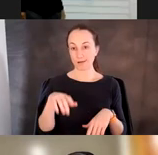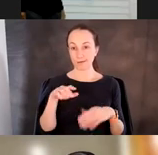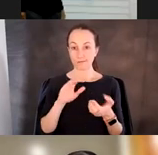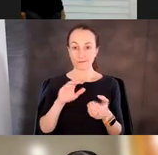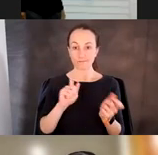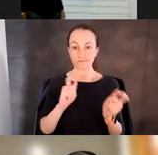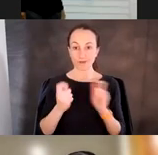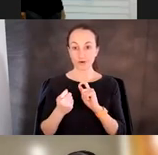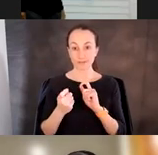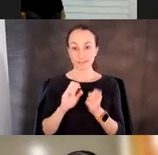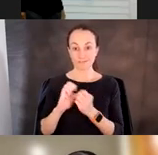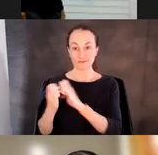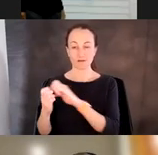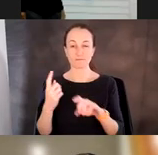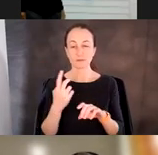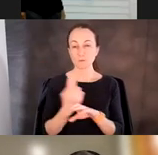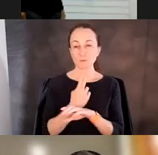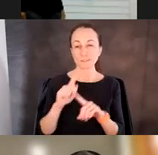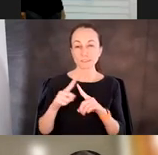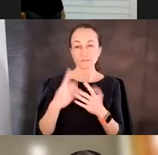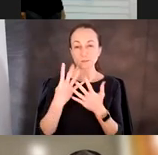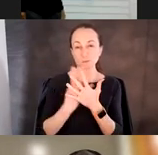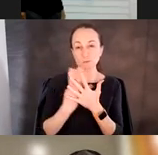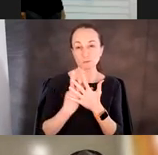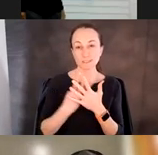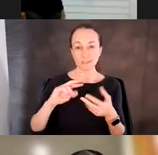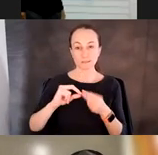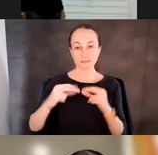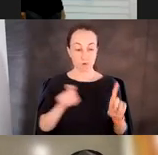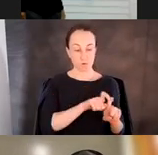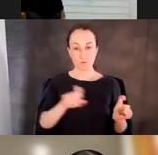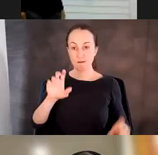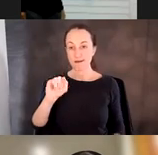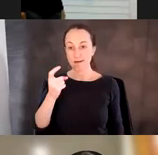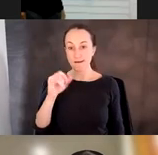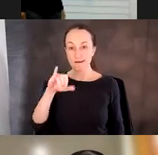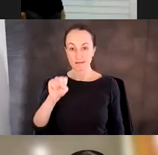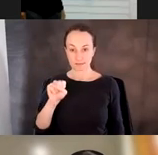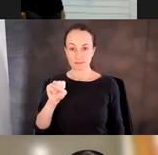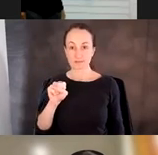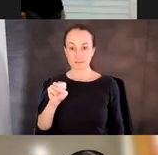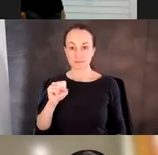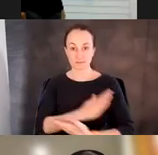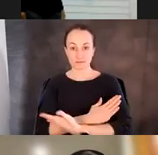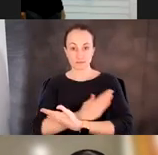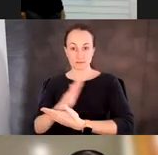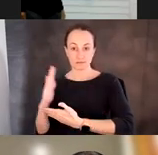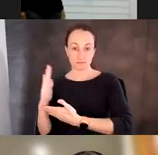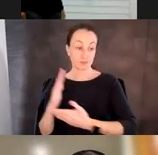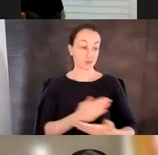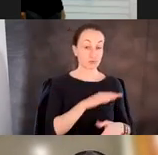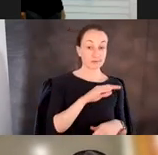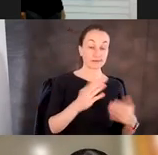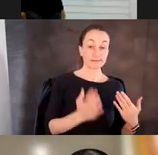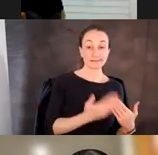using different strains of bacteria to tune, uh, along this access between easy, medium or, or, or,